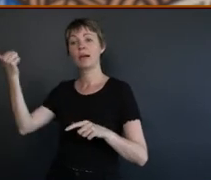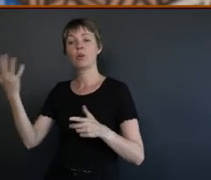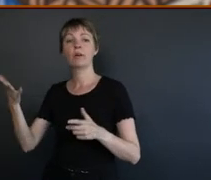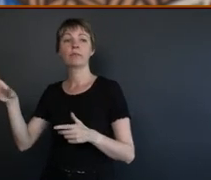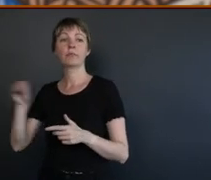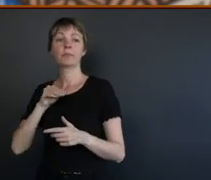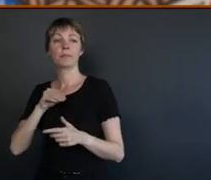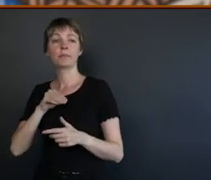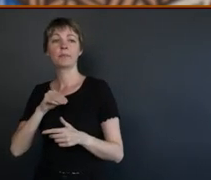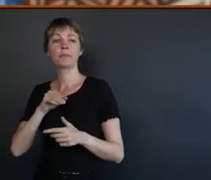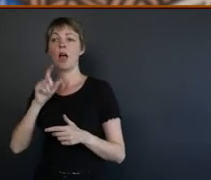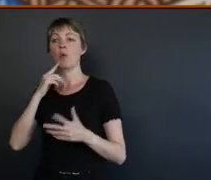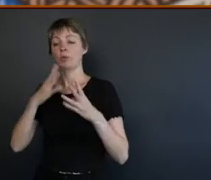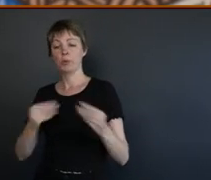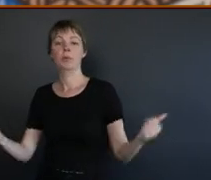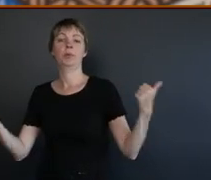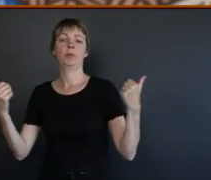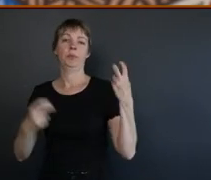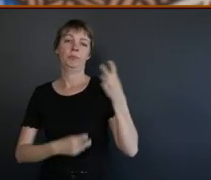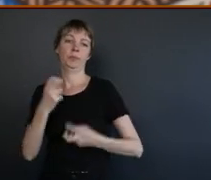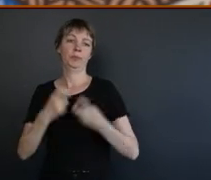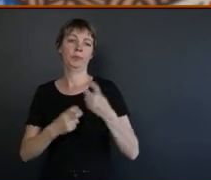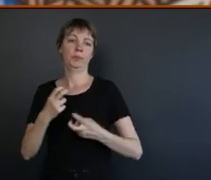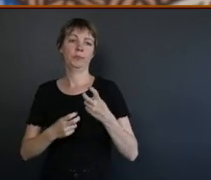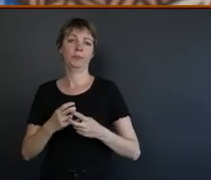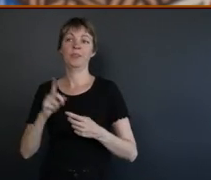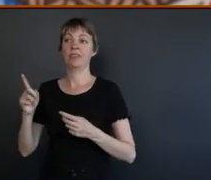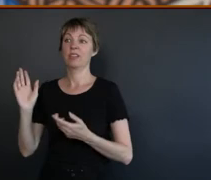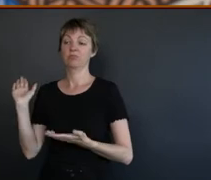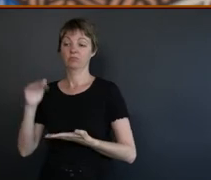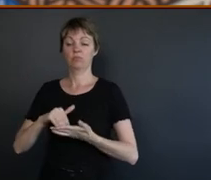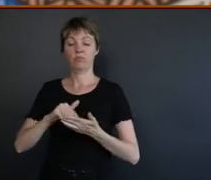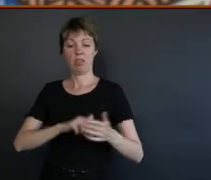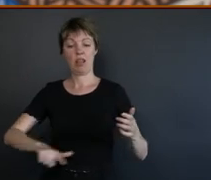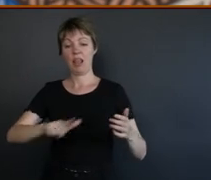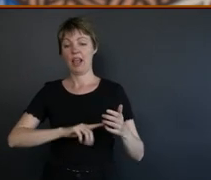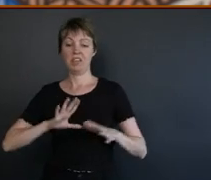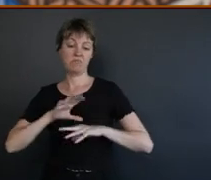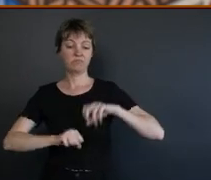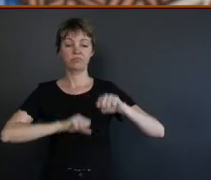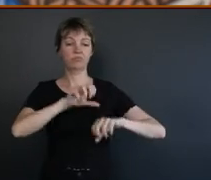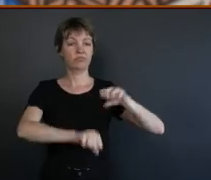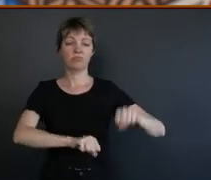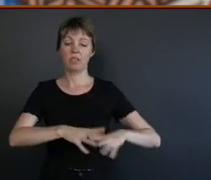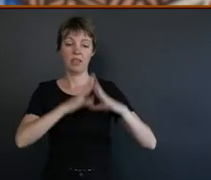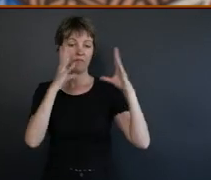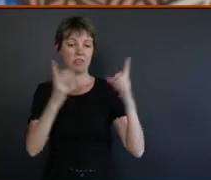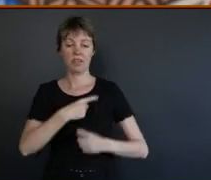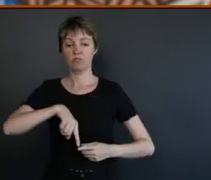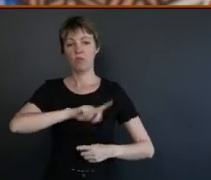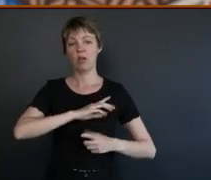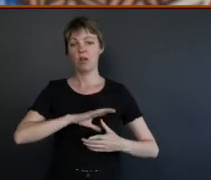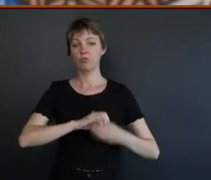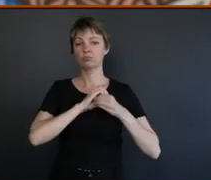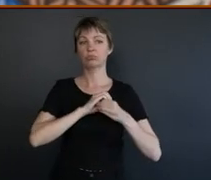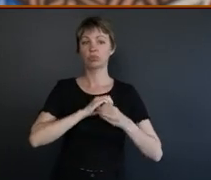that will clear up the matter. Of course, they come on the land and they just took over everything that we owned.